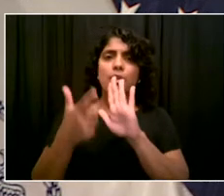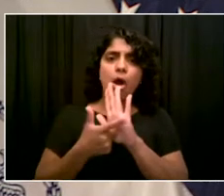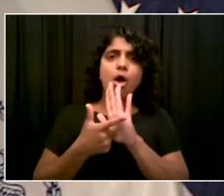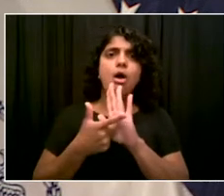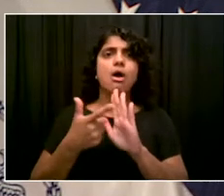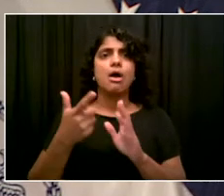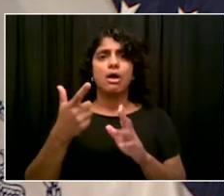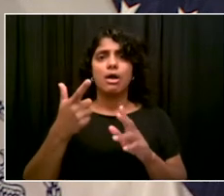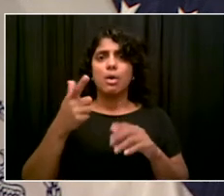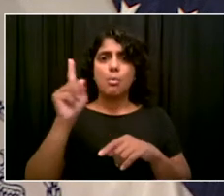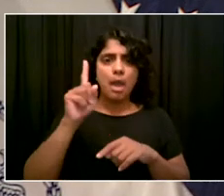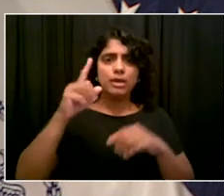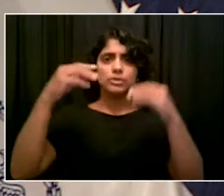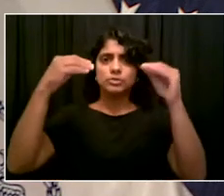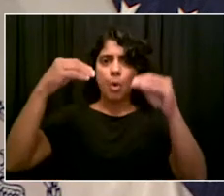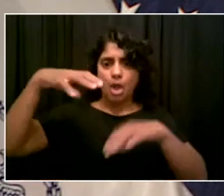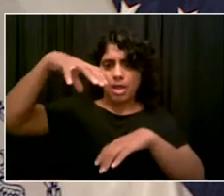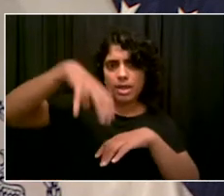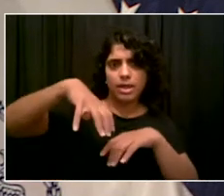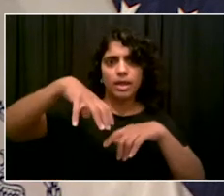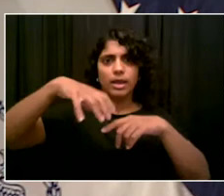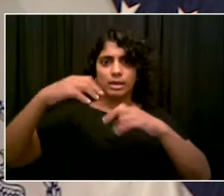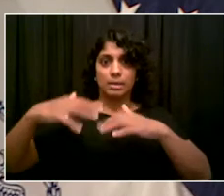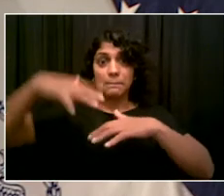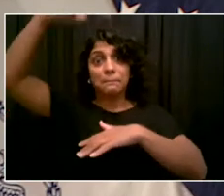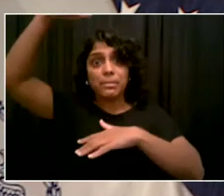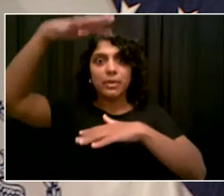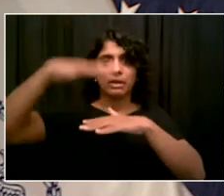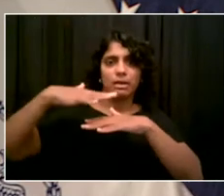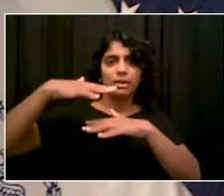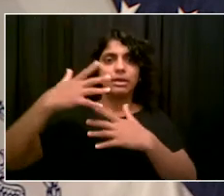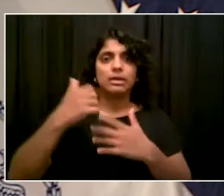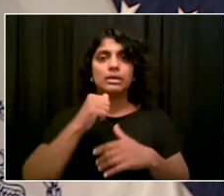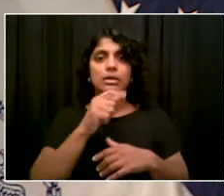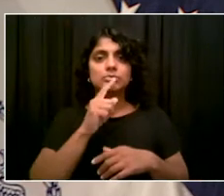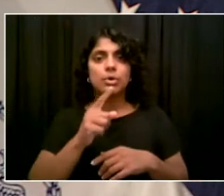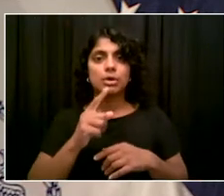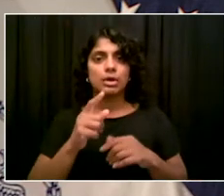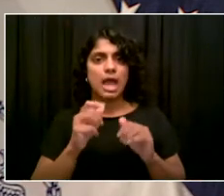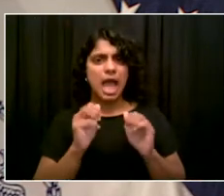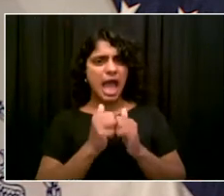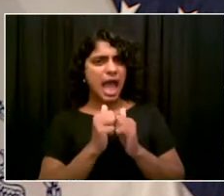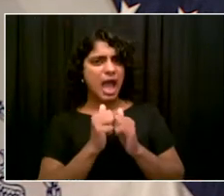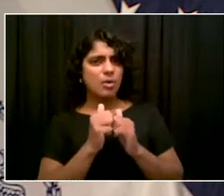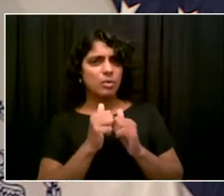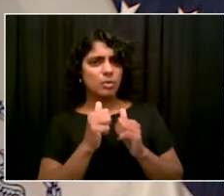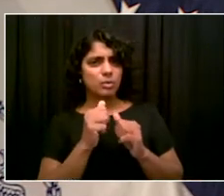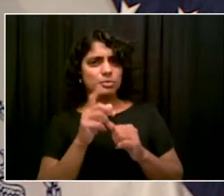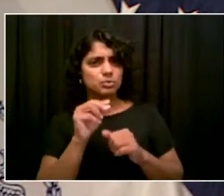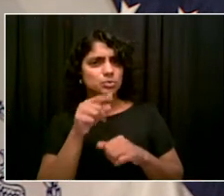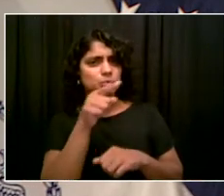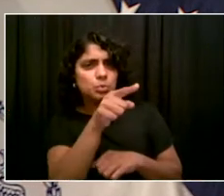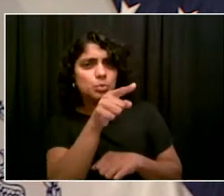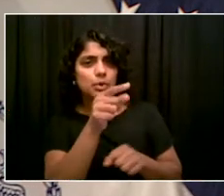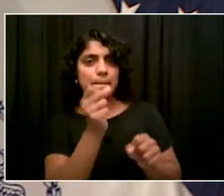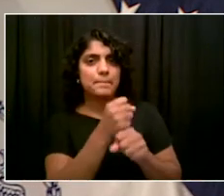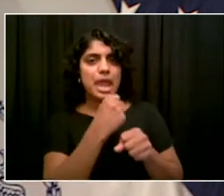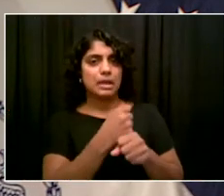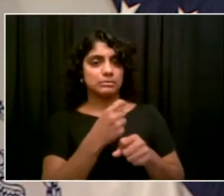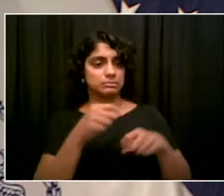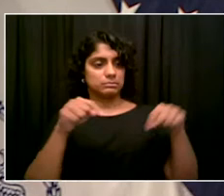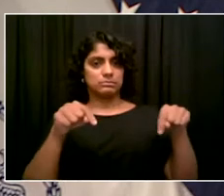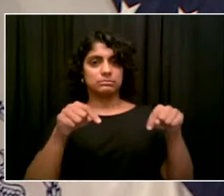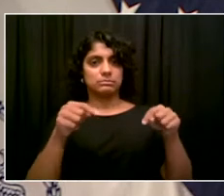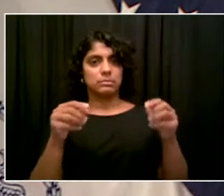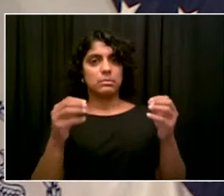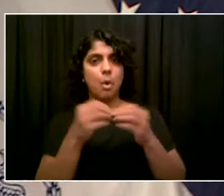end. What can and will the city do to ensure it will happen? And where do things stand on those protections for